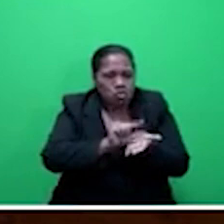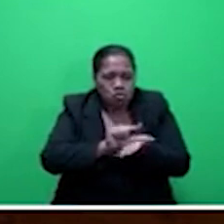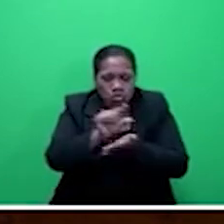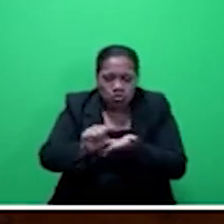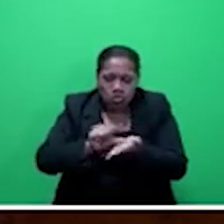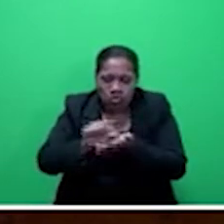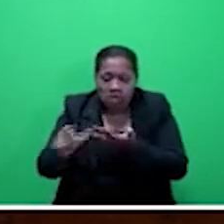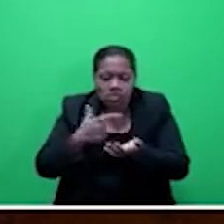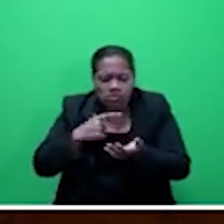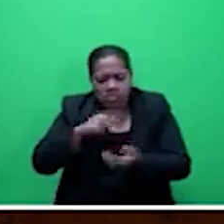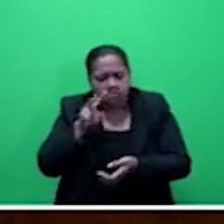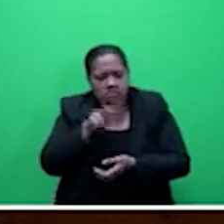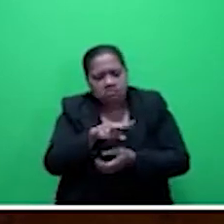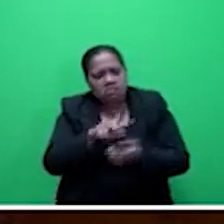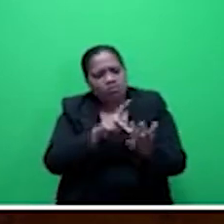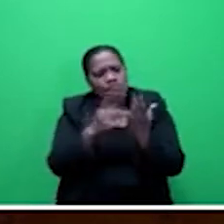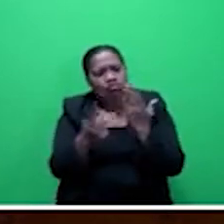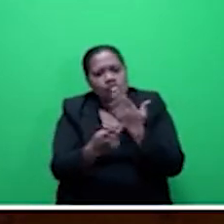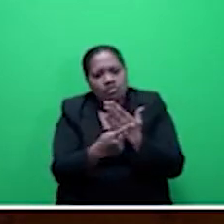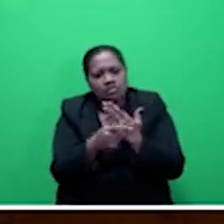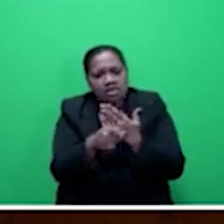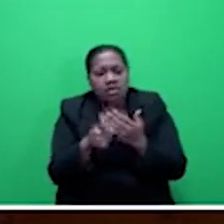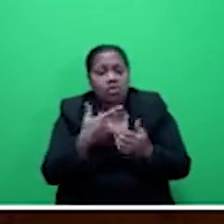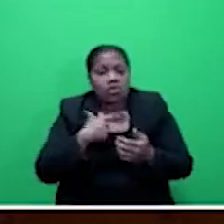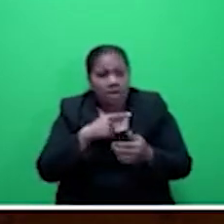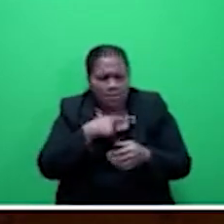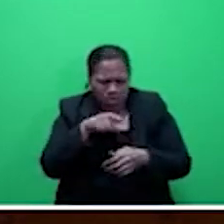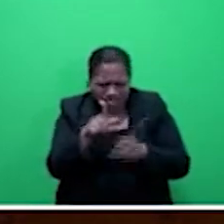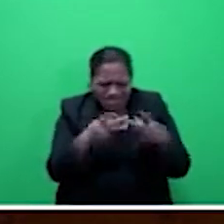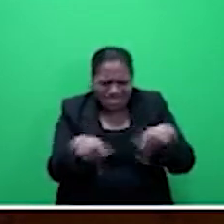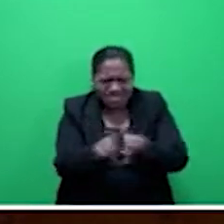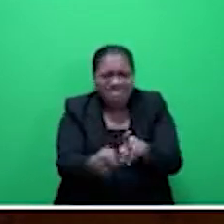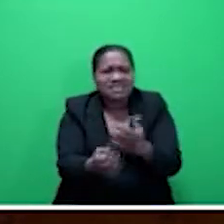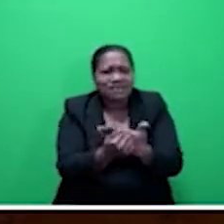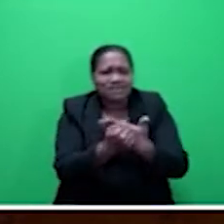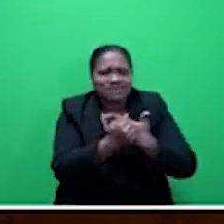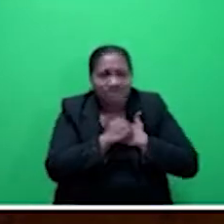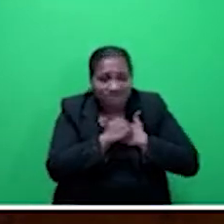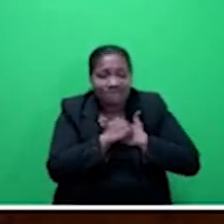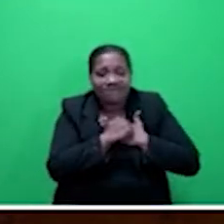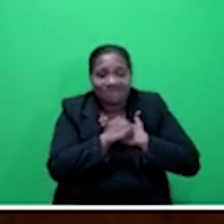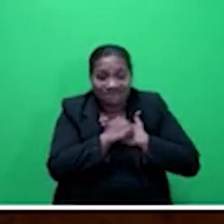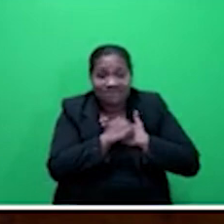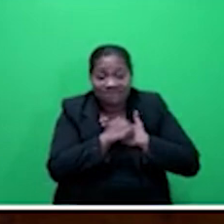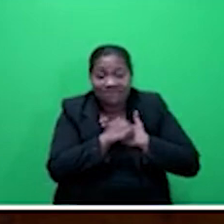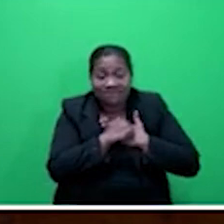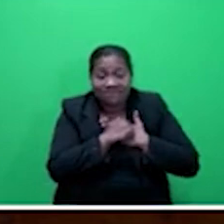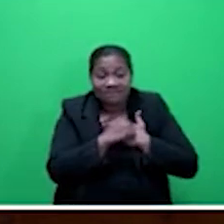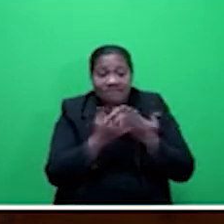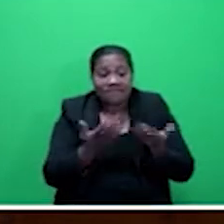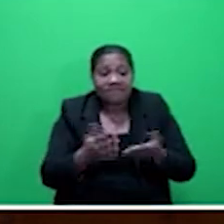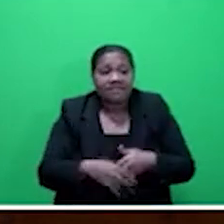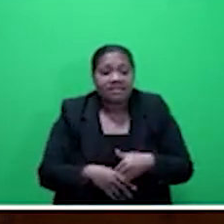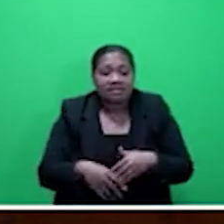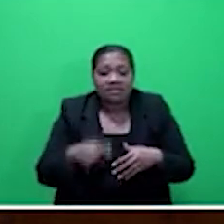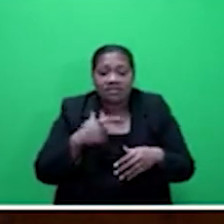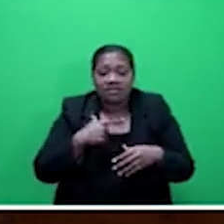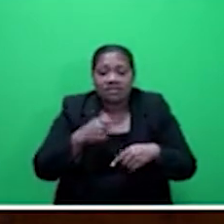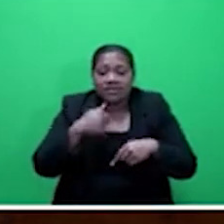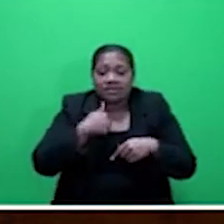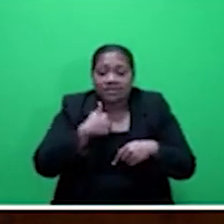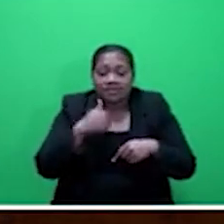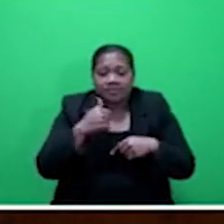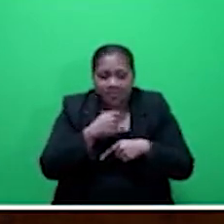these projects, so that the evacuation centres are safe for the information of this house. With this word, I thank all Honourable Members.